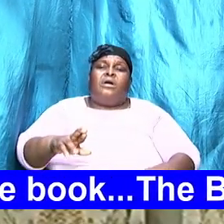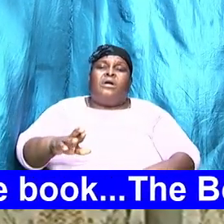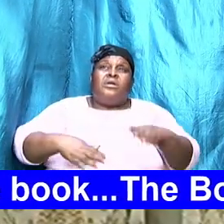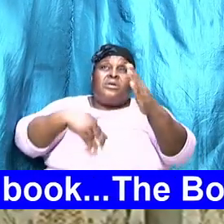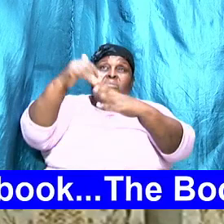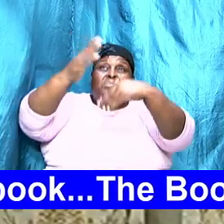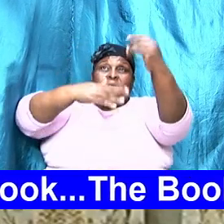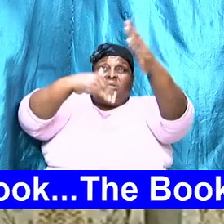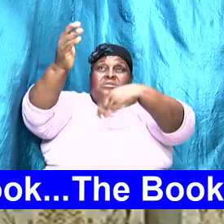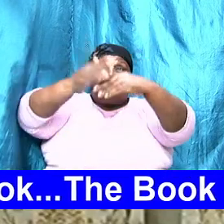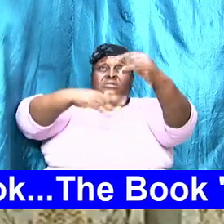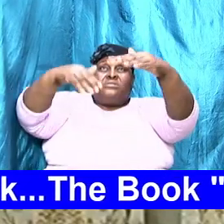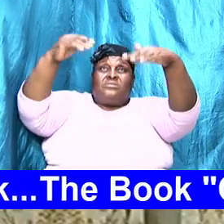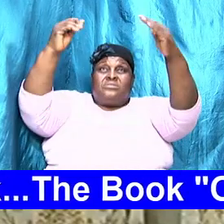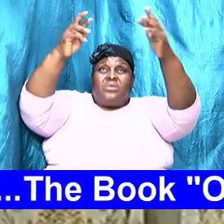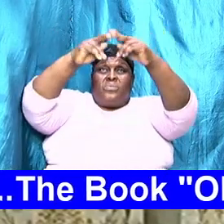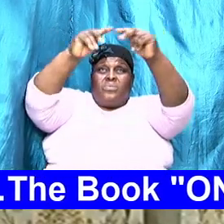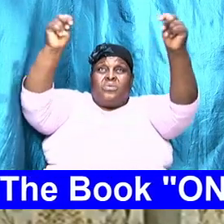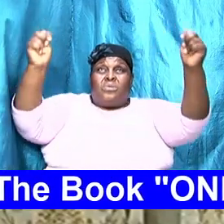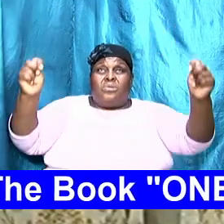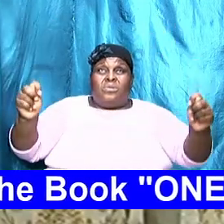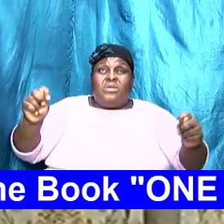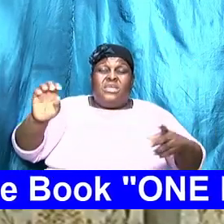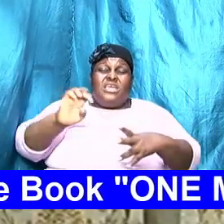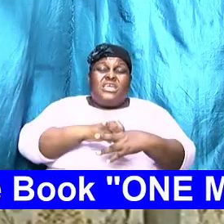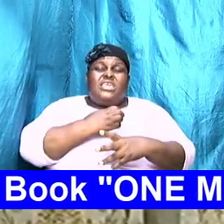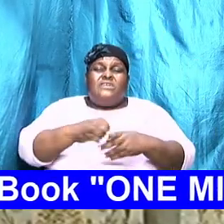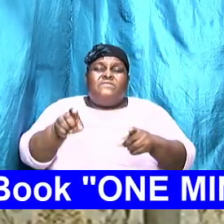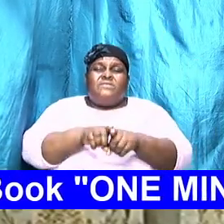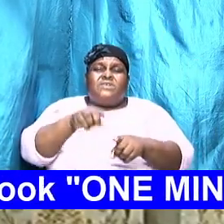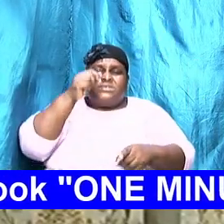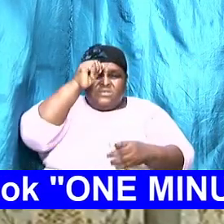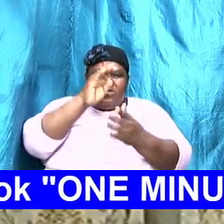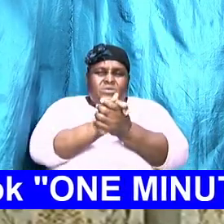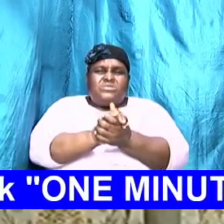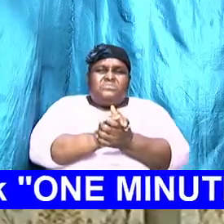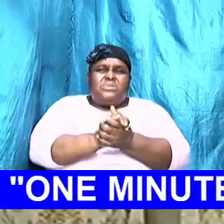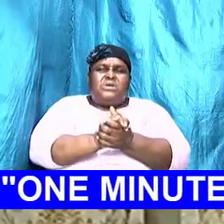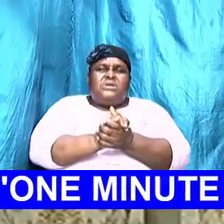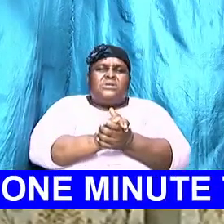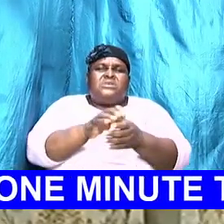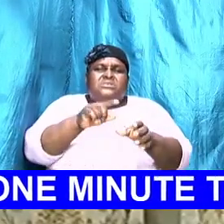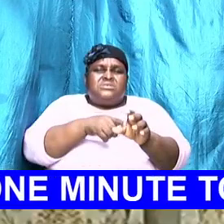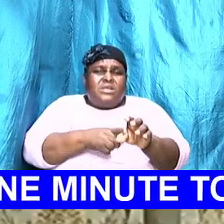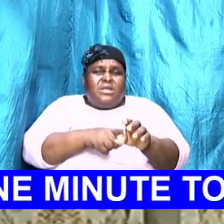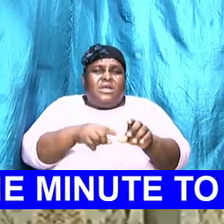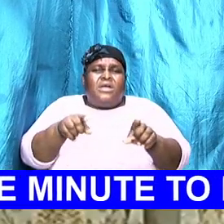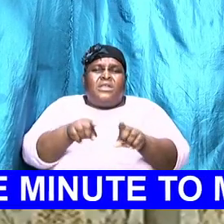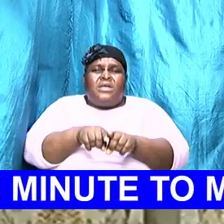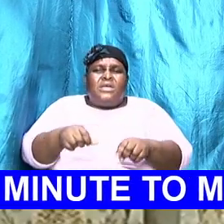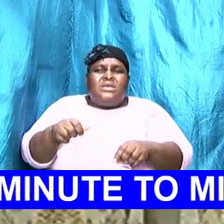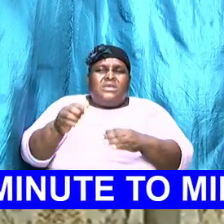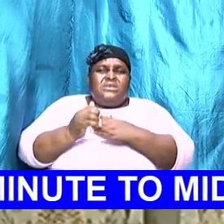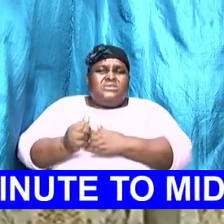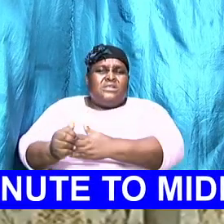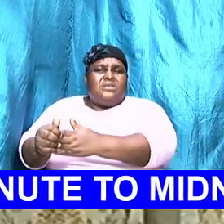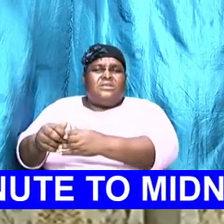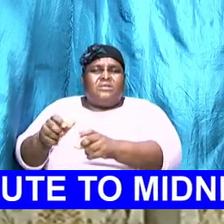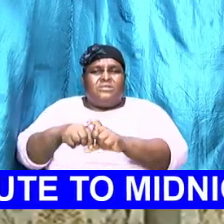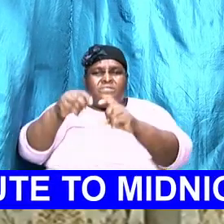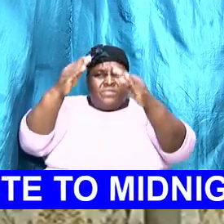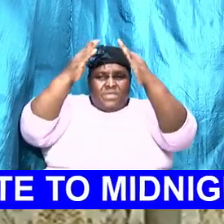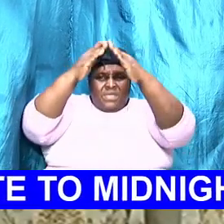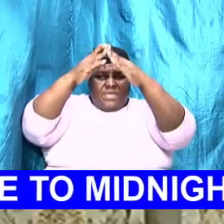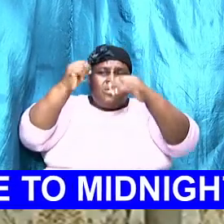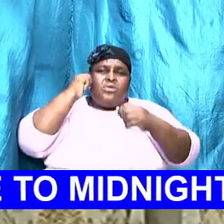even if the husband gets up as the man the head of the house and starts to do something your wife was given to you